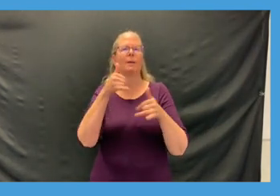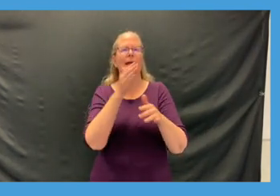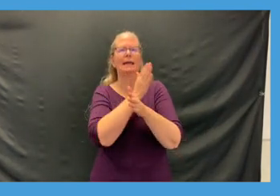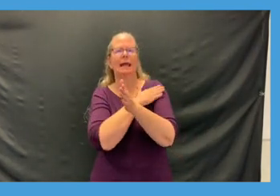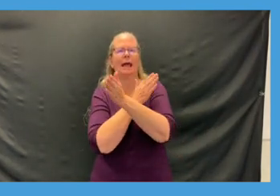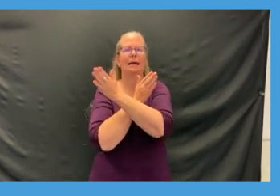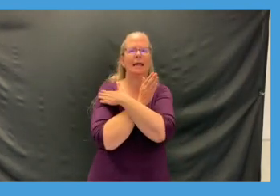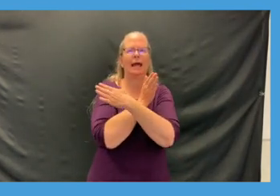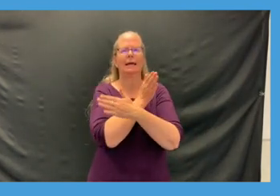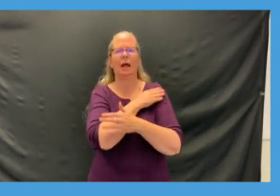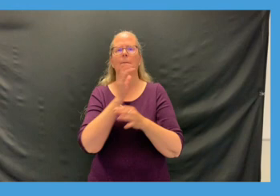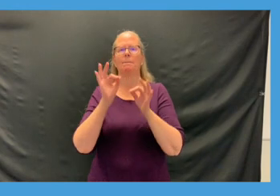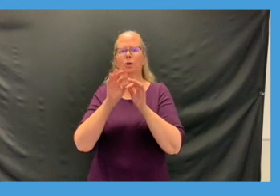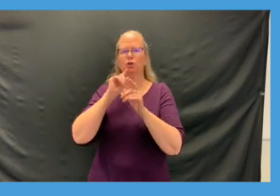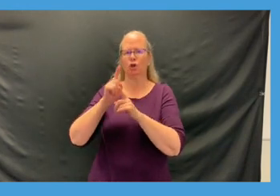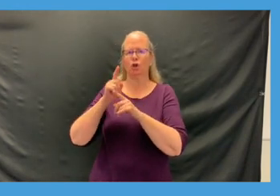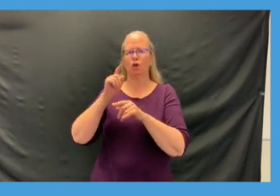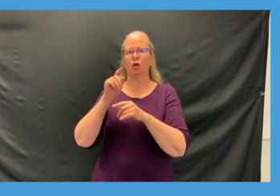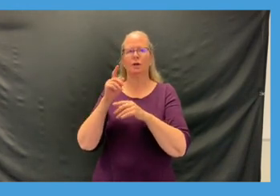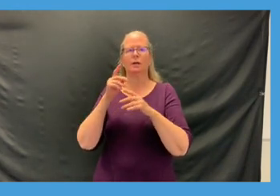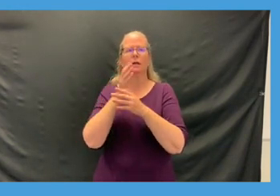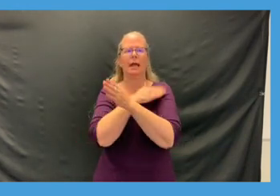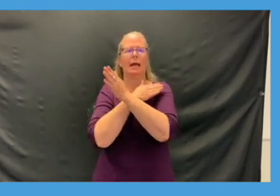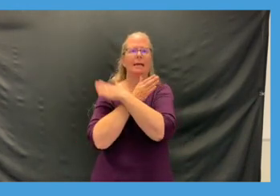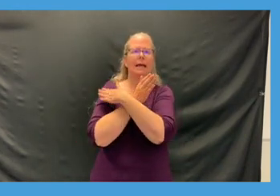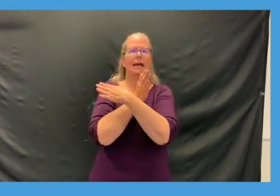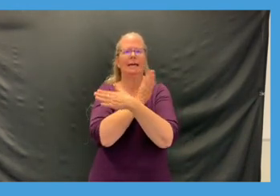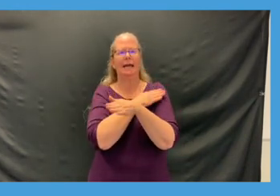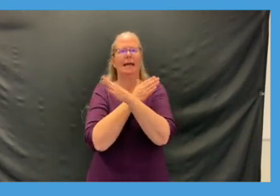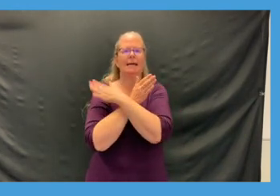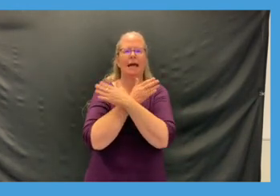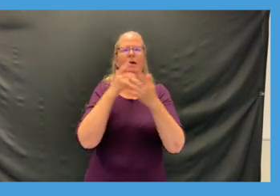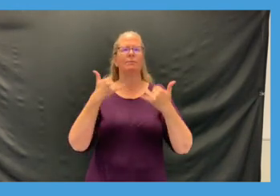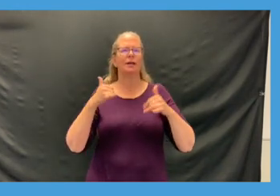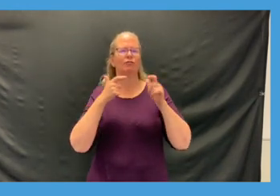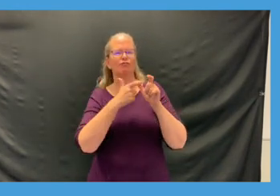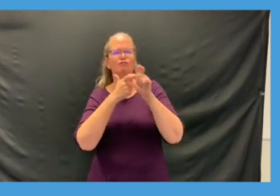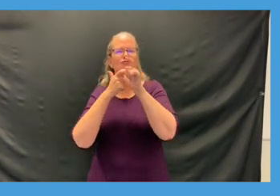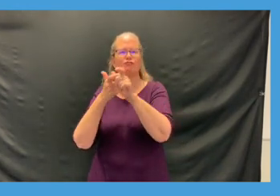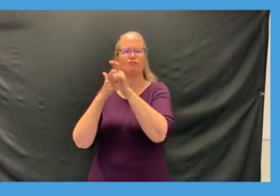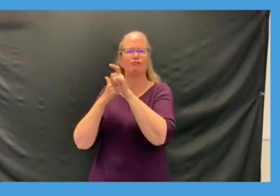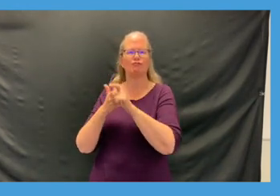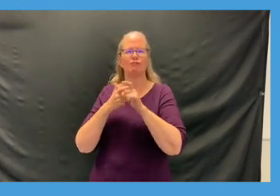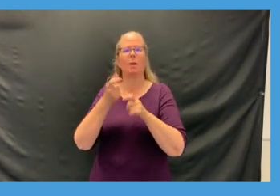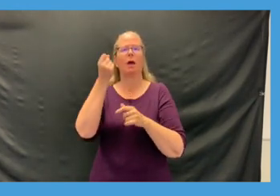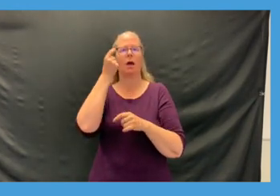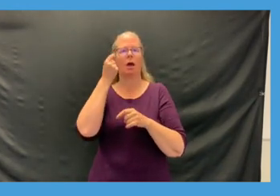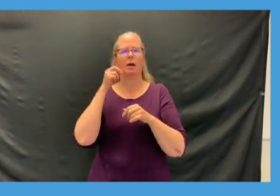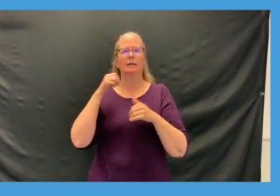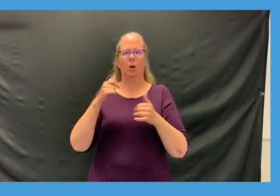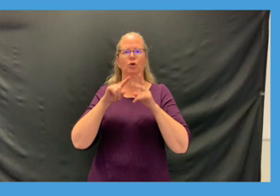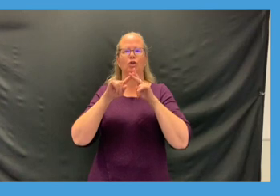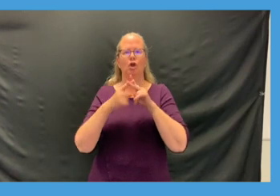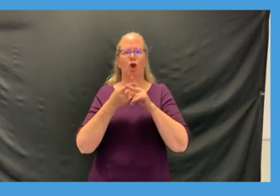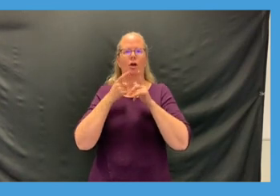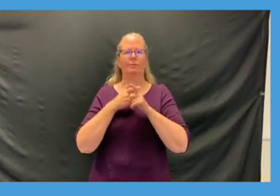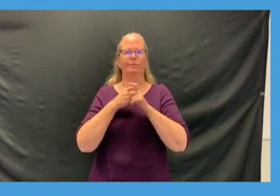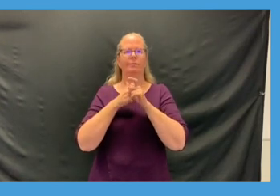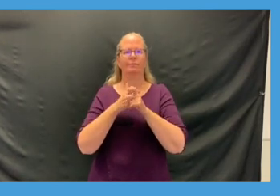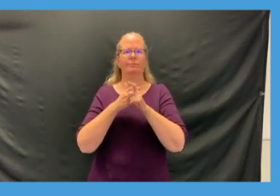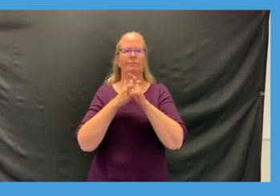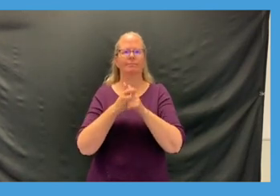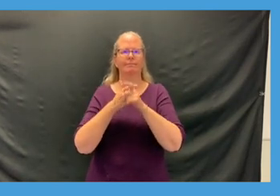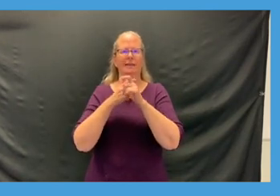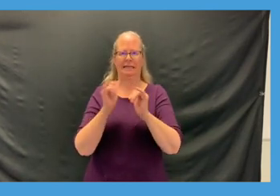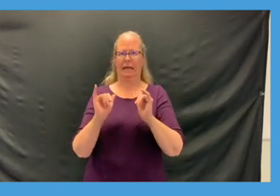and kicking your butt with your legs so we're just gonna jog like for running around our neighborhood with our friends or